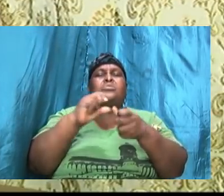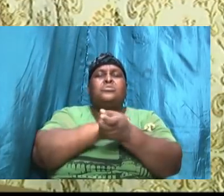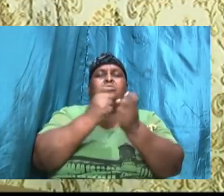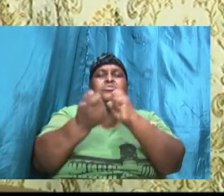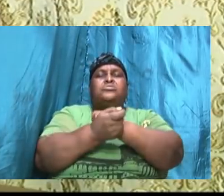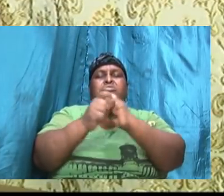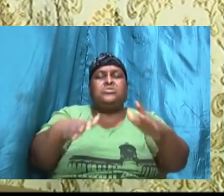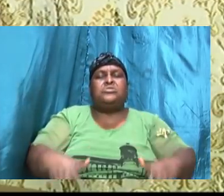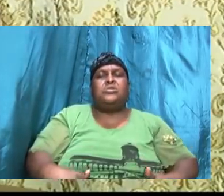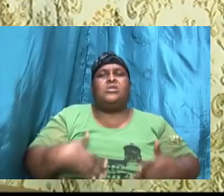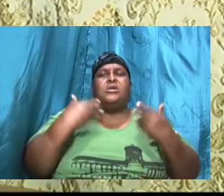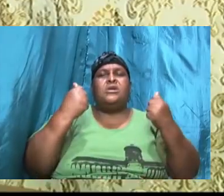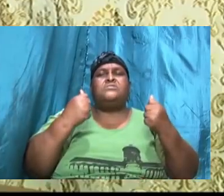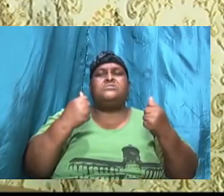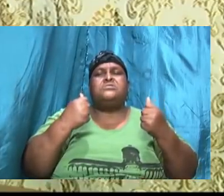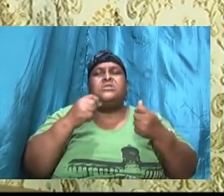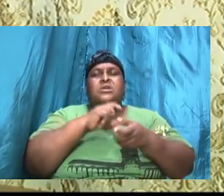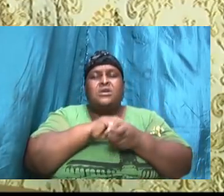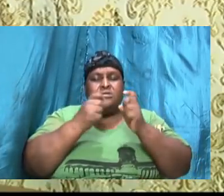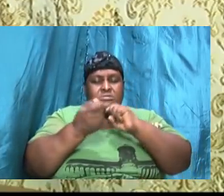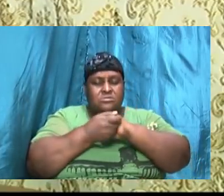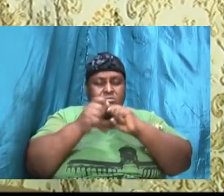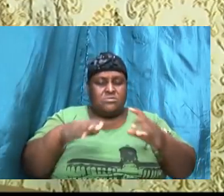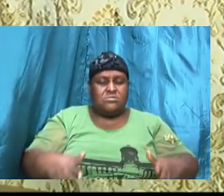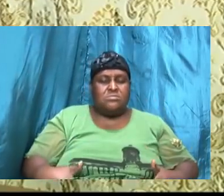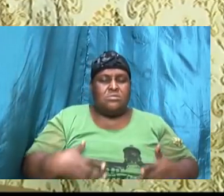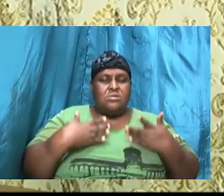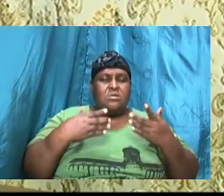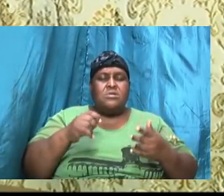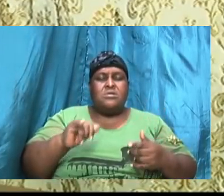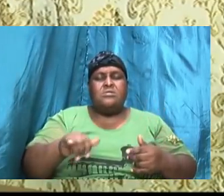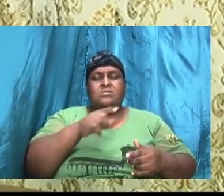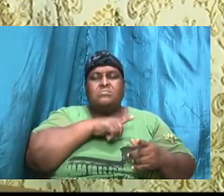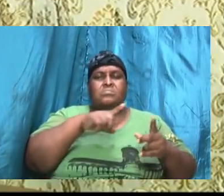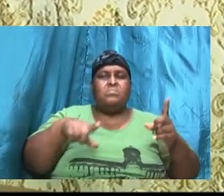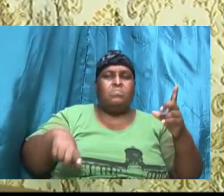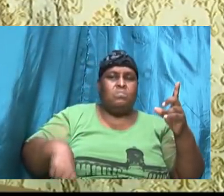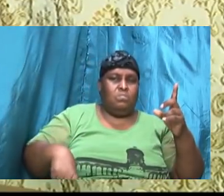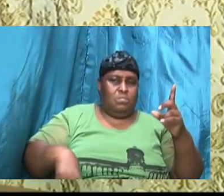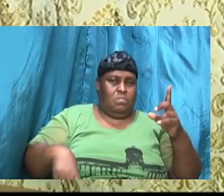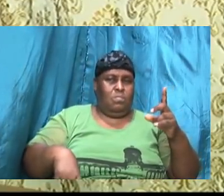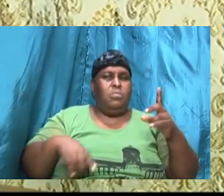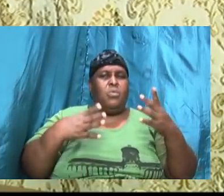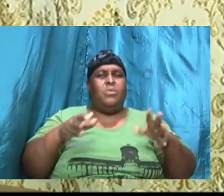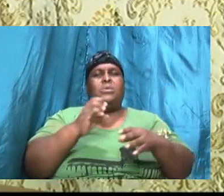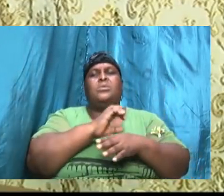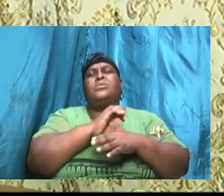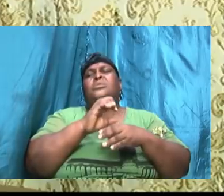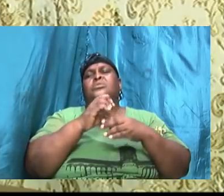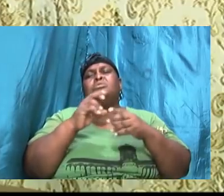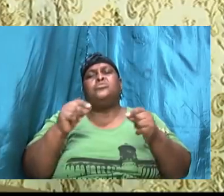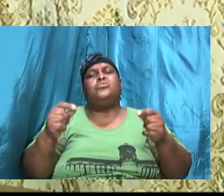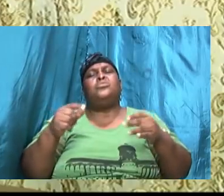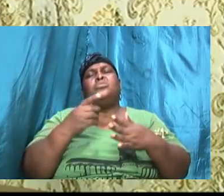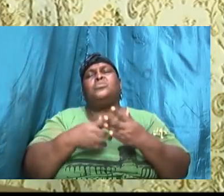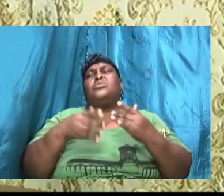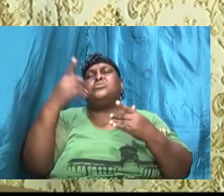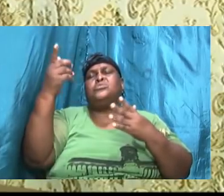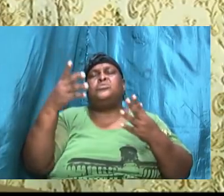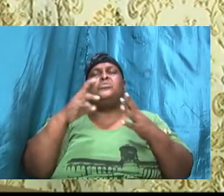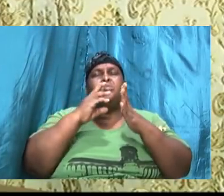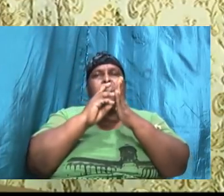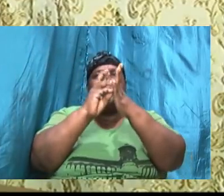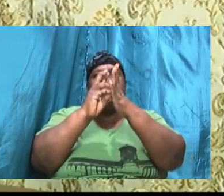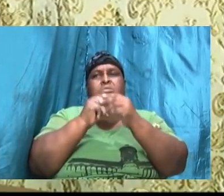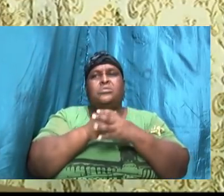that it will change lives, and that, Lord, it will accomplish that new will. We pray, mighty